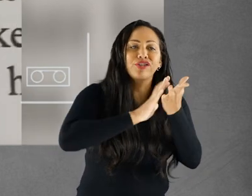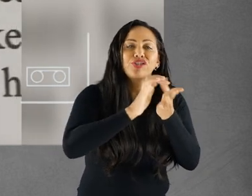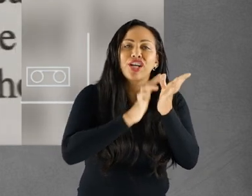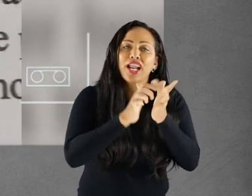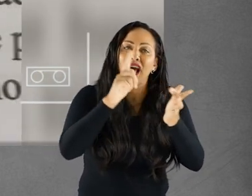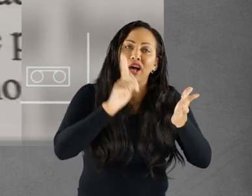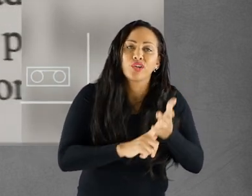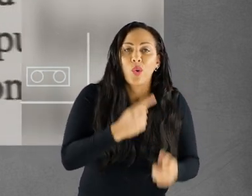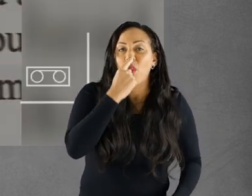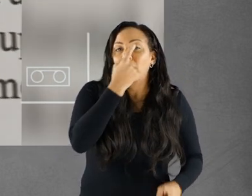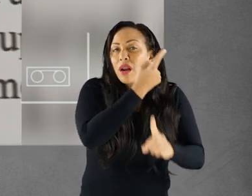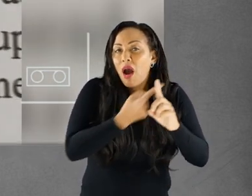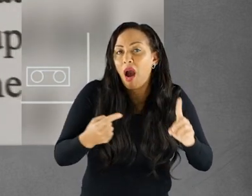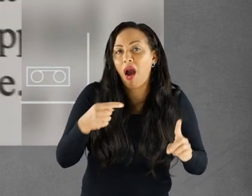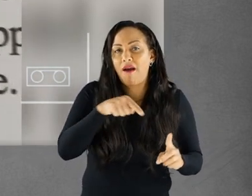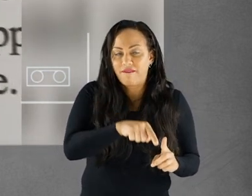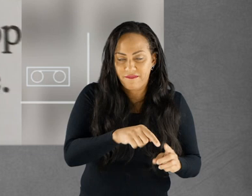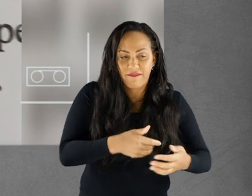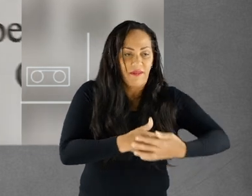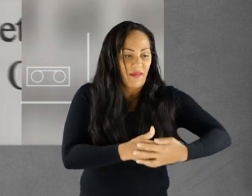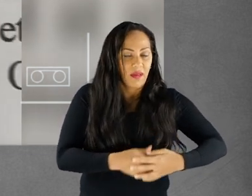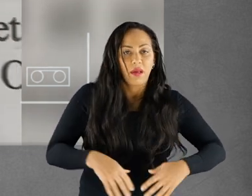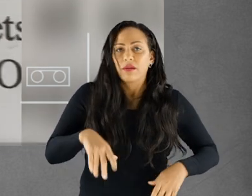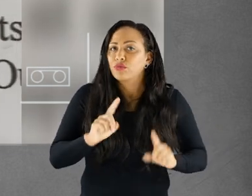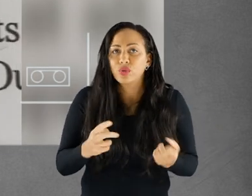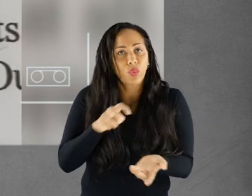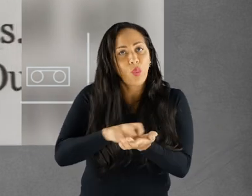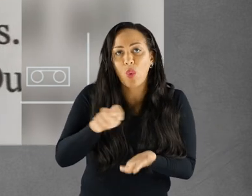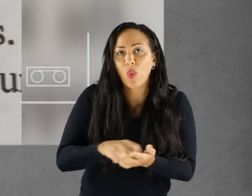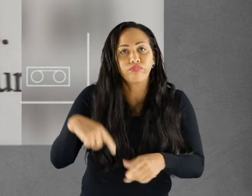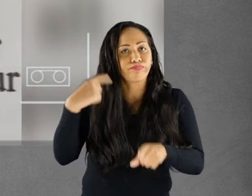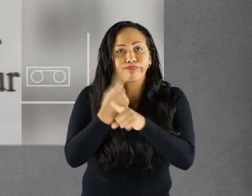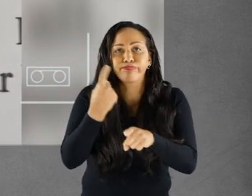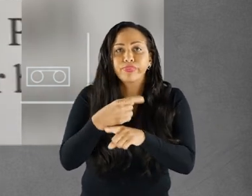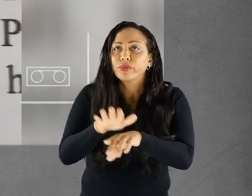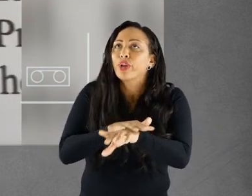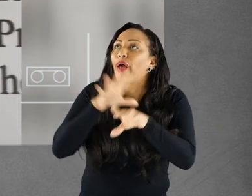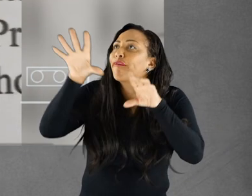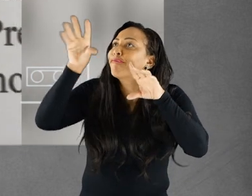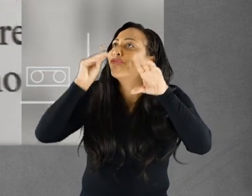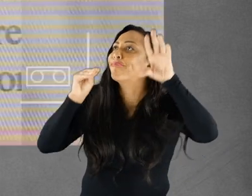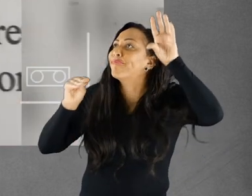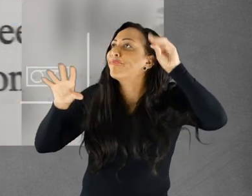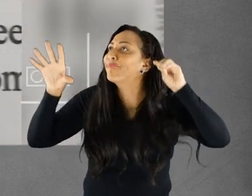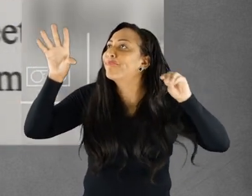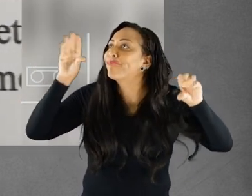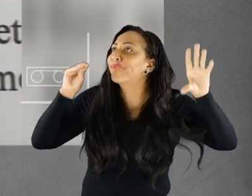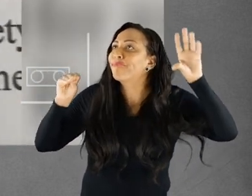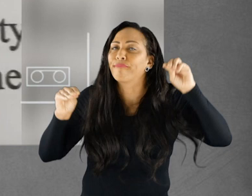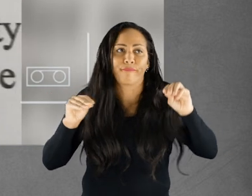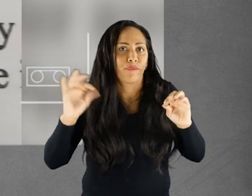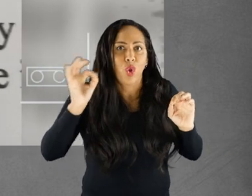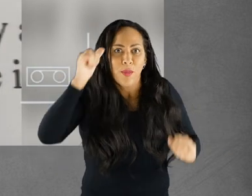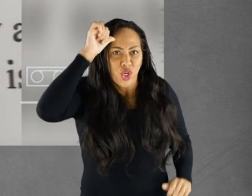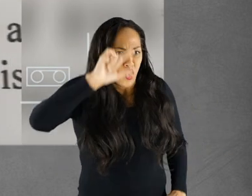Chenille until she was a year and a half old. She could not walk or talk and was very slow at picking things up. People